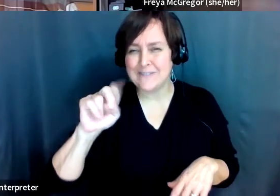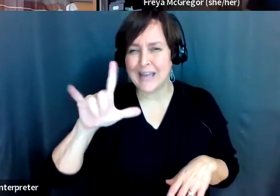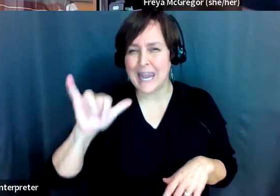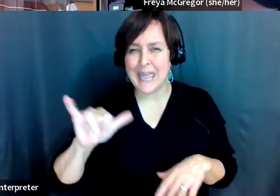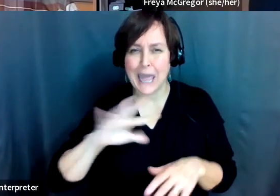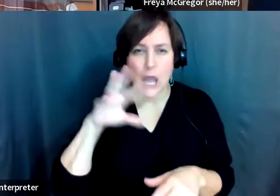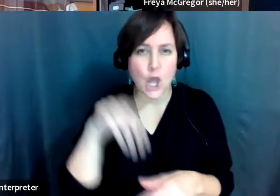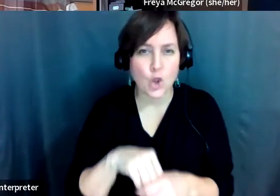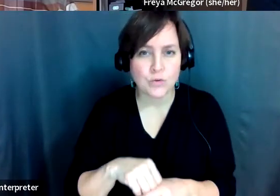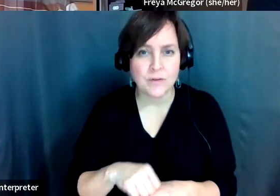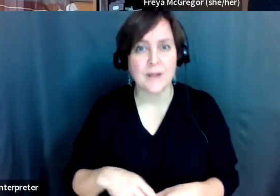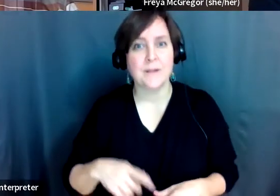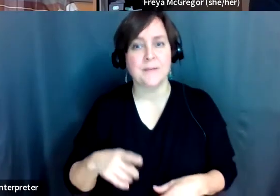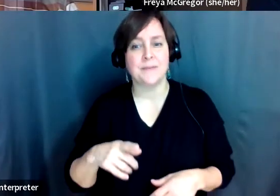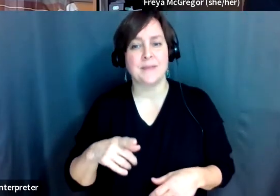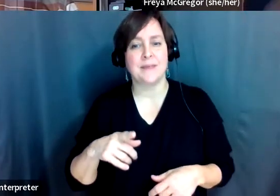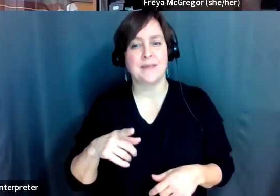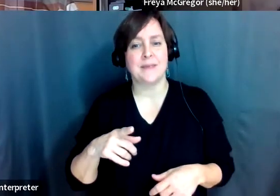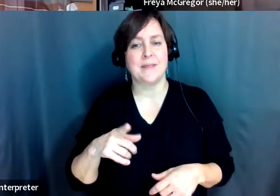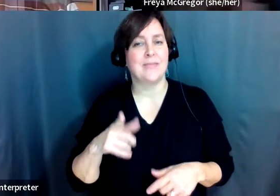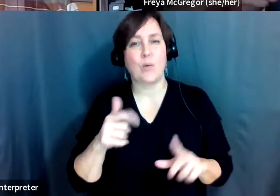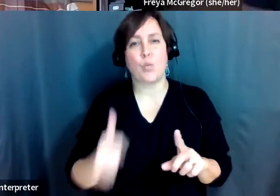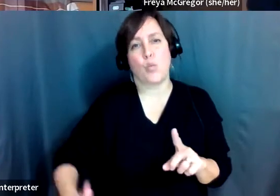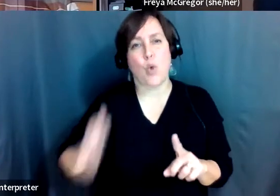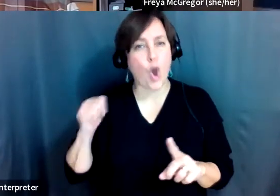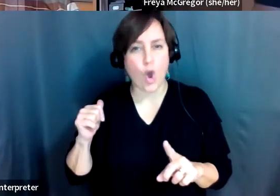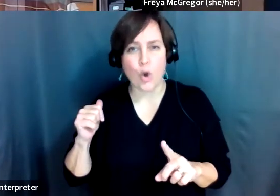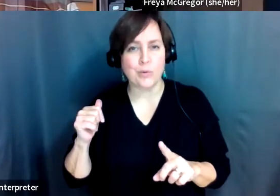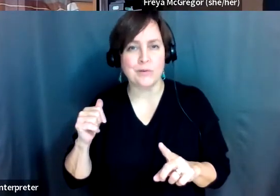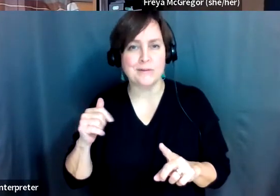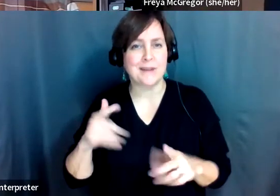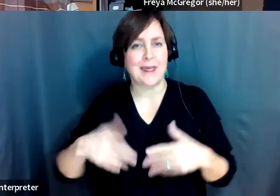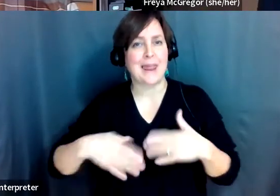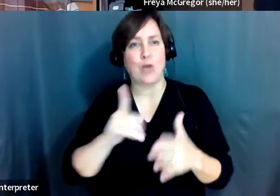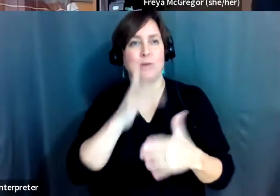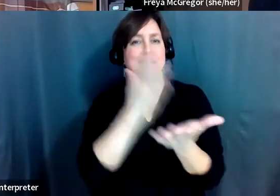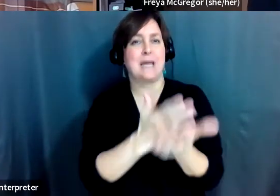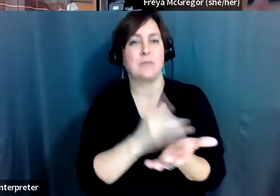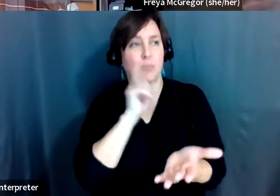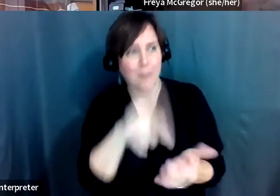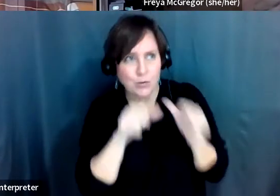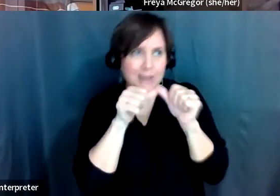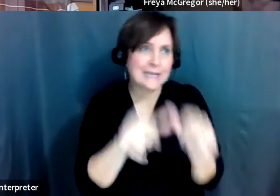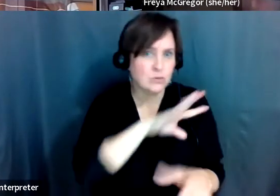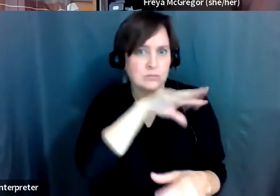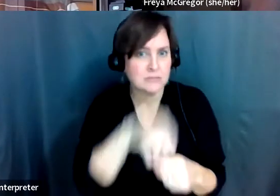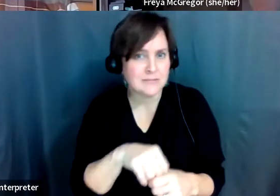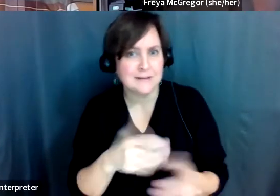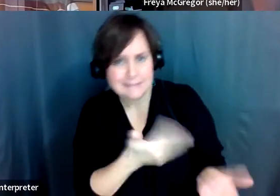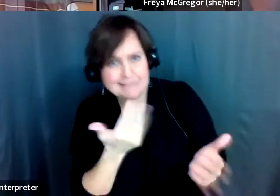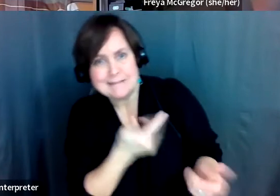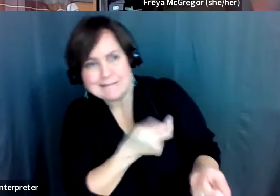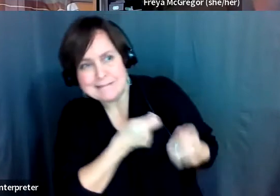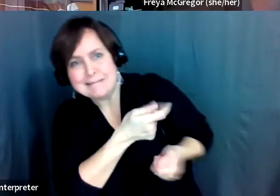hear that you, you don't want to keep going. Like they're like, no, you must continue to participate at all costs. And, and someone's like,